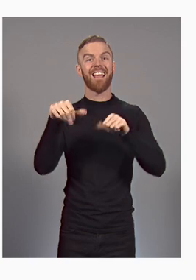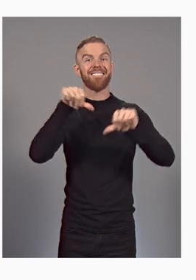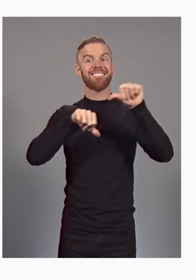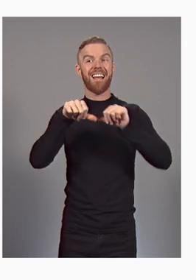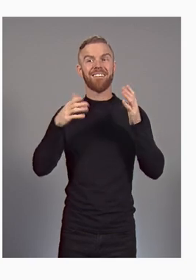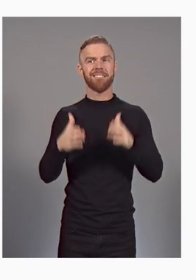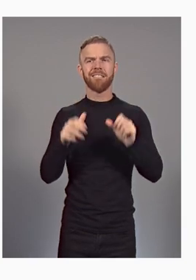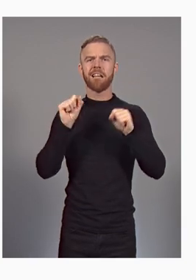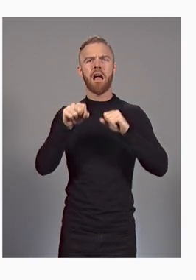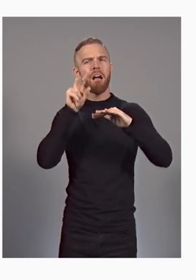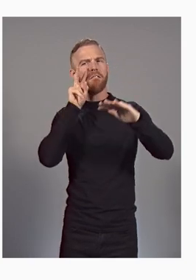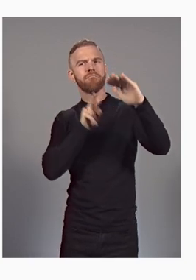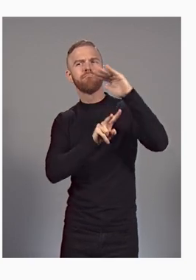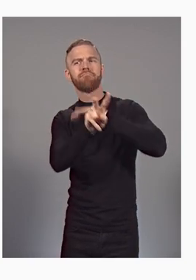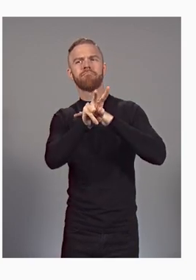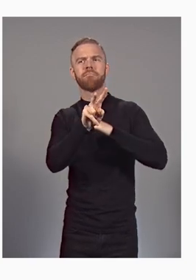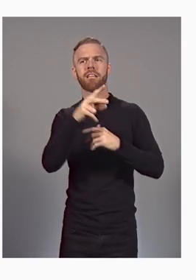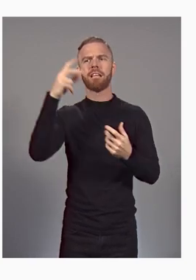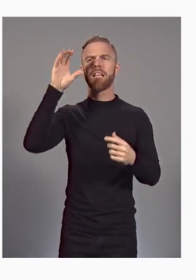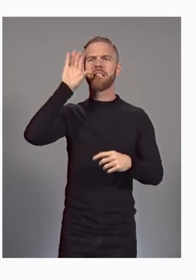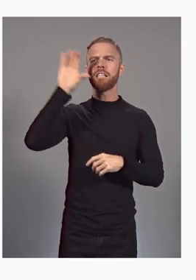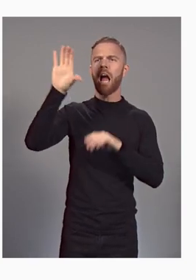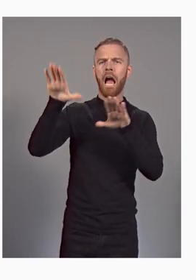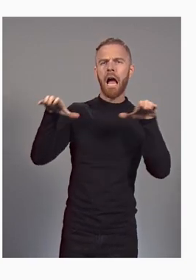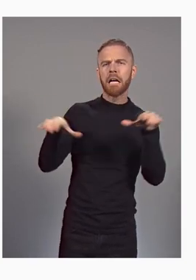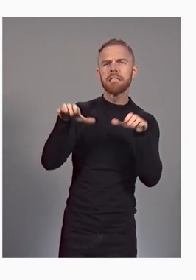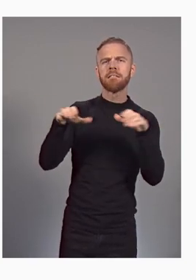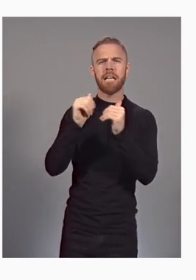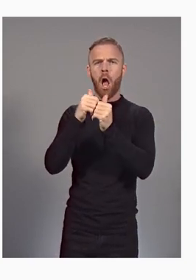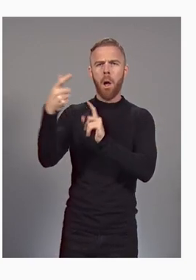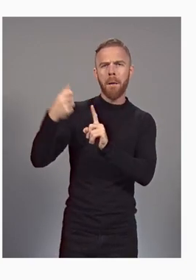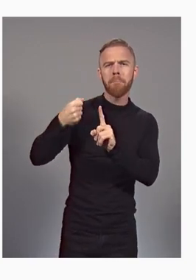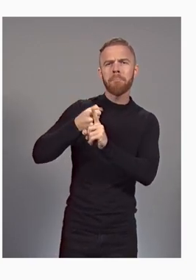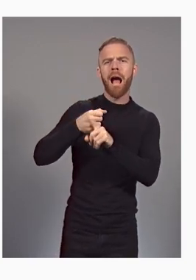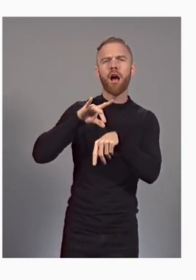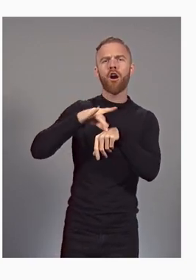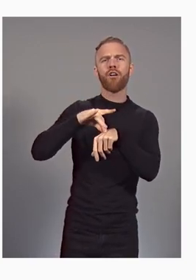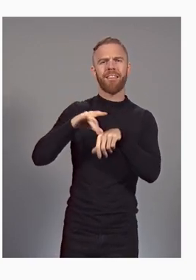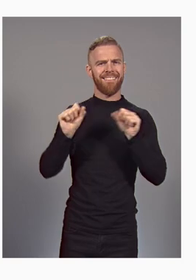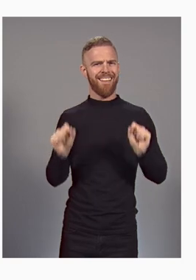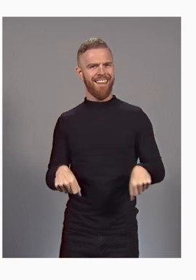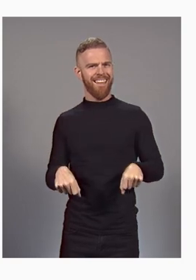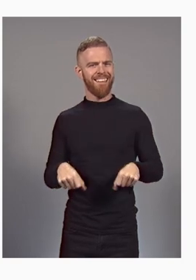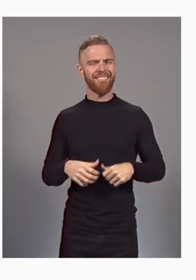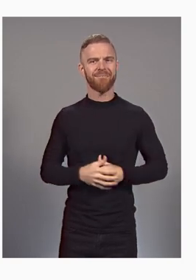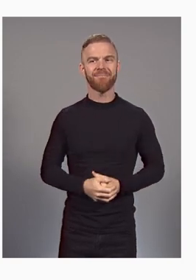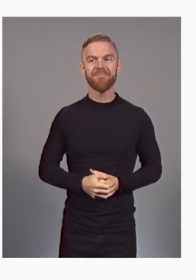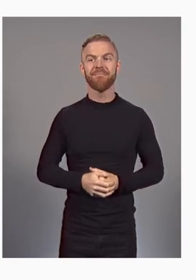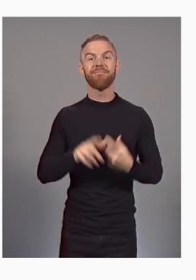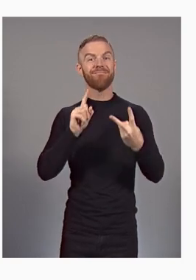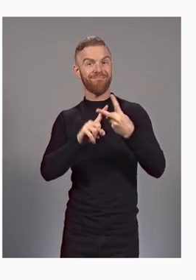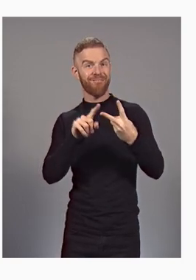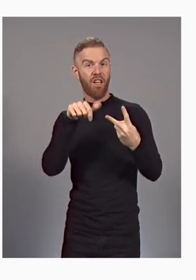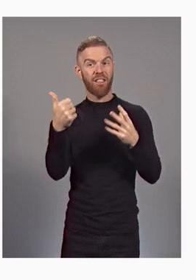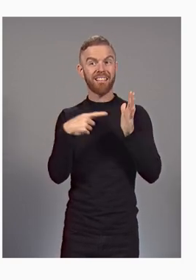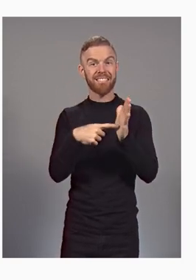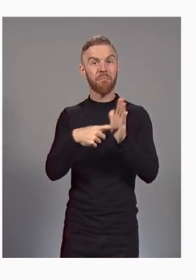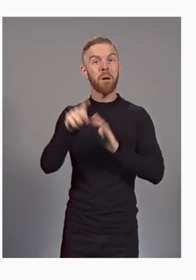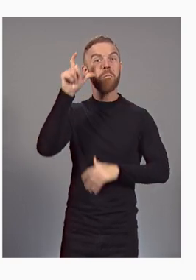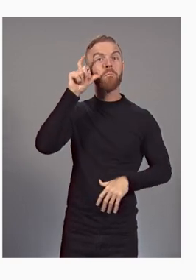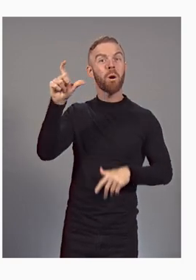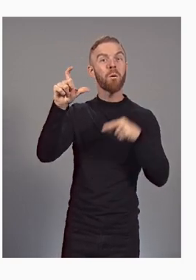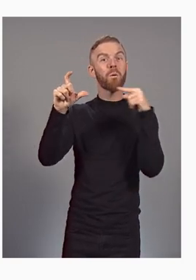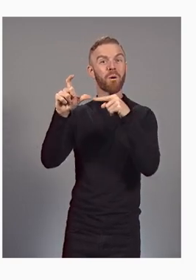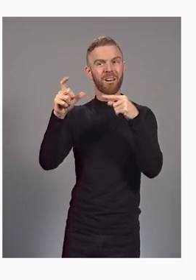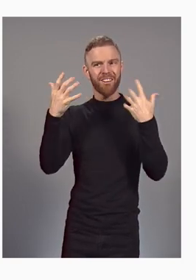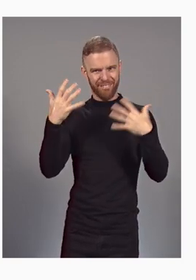on our planet. They're also using AI to see the moon's permanently shadowed regions as if it were daylight,